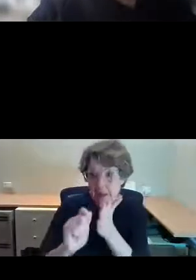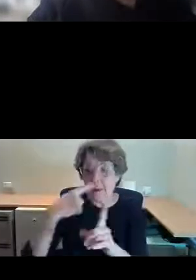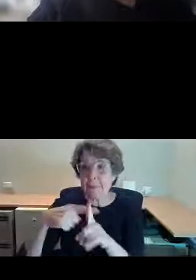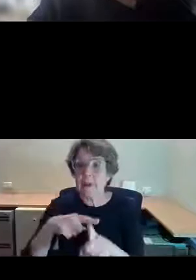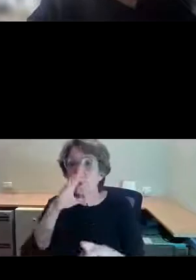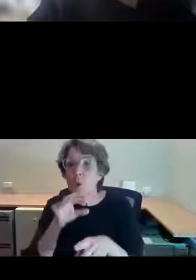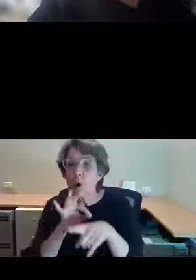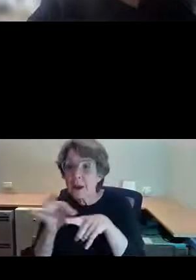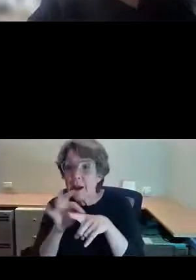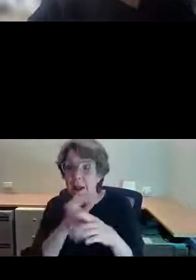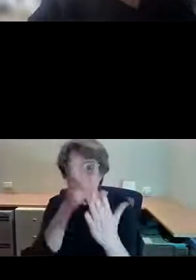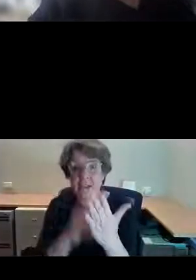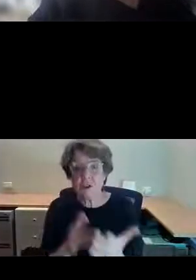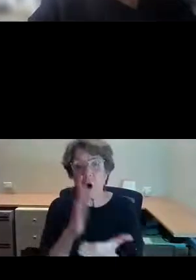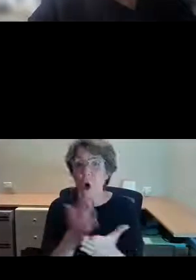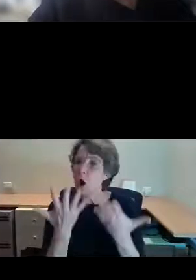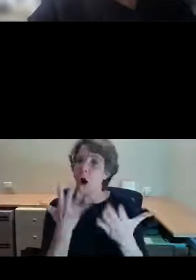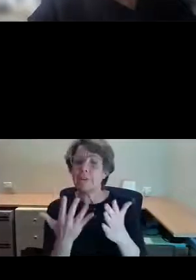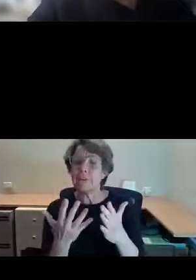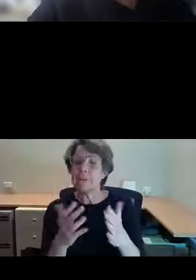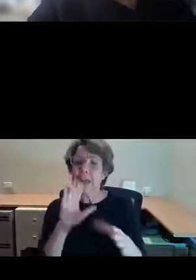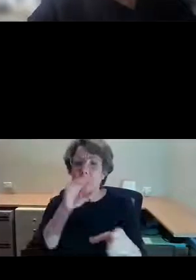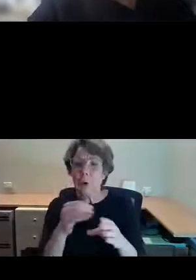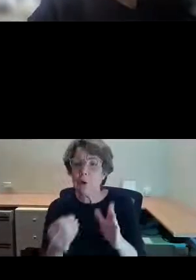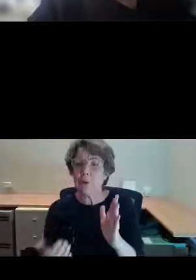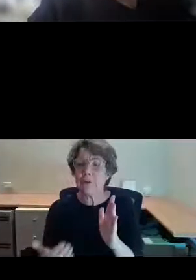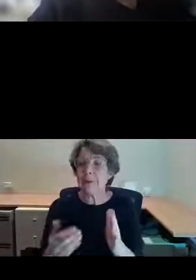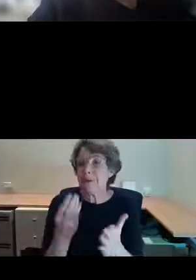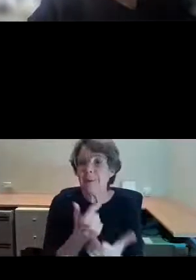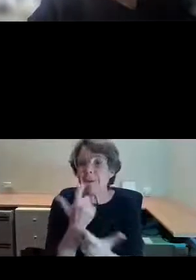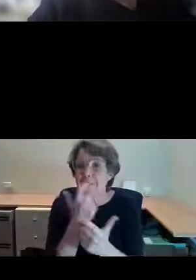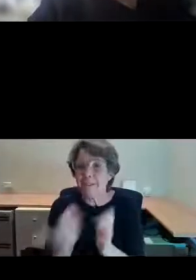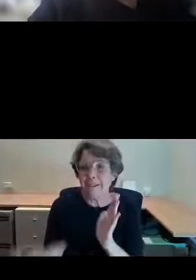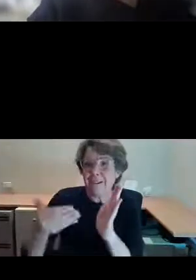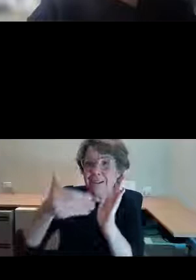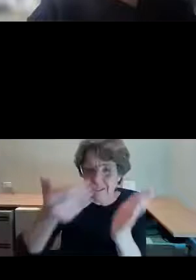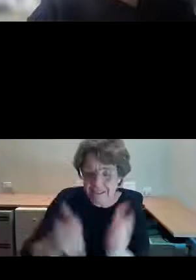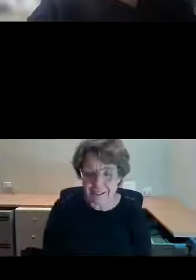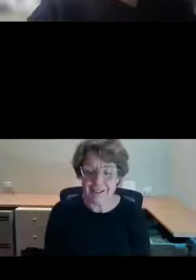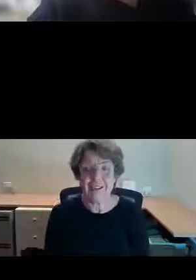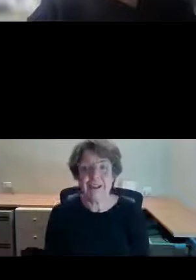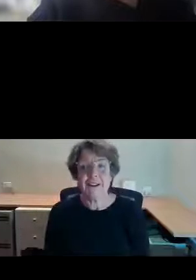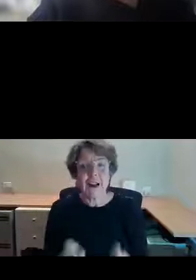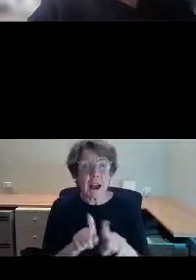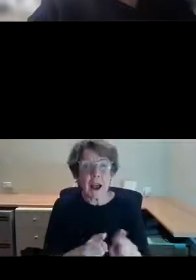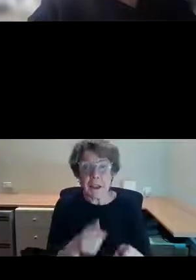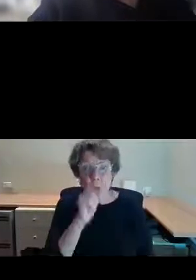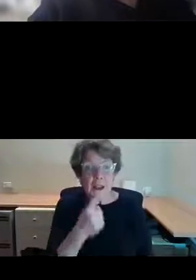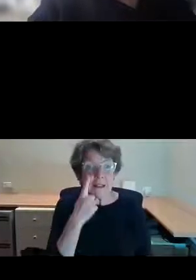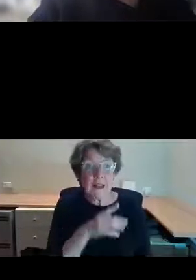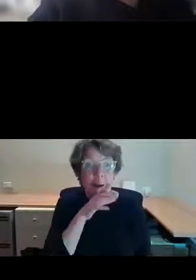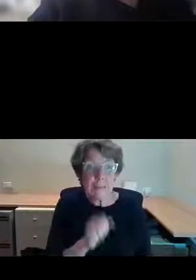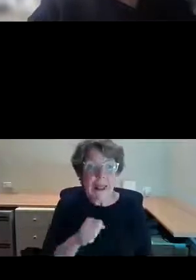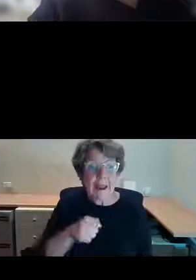includes a whimsical touch to them. And here in the foreground of Sydney Town Hall is a man carrying a bag